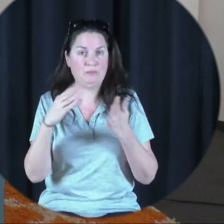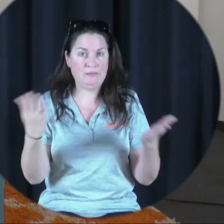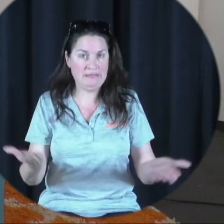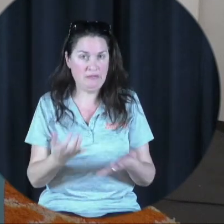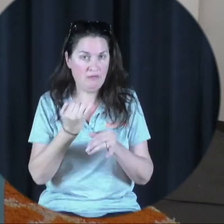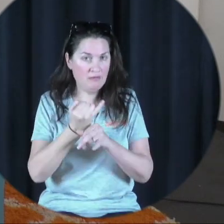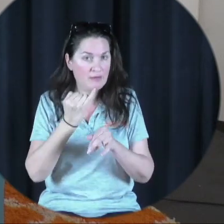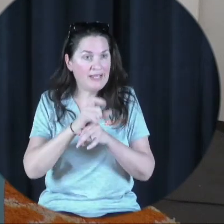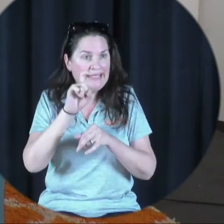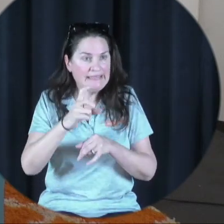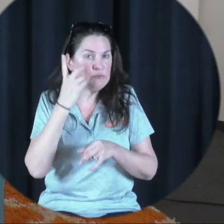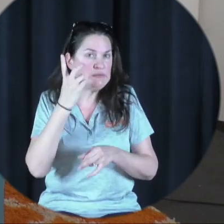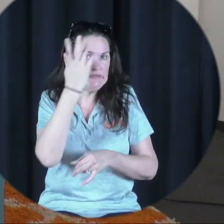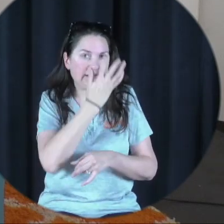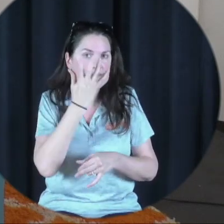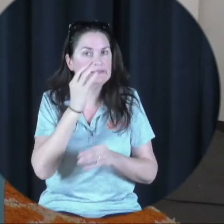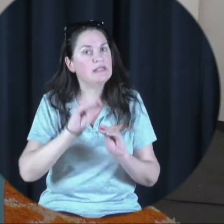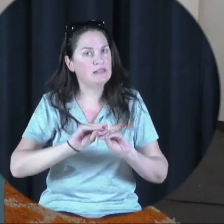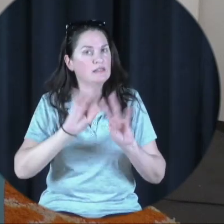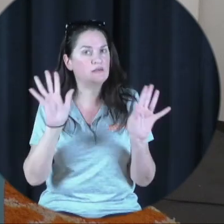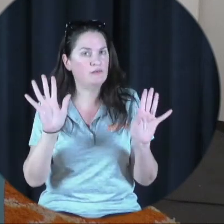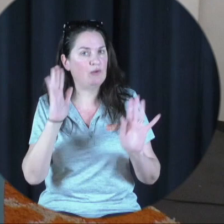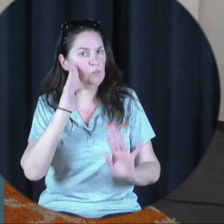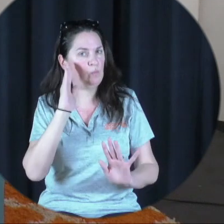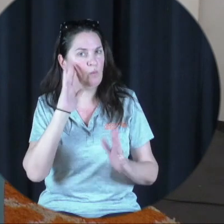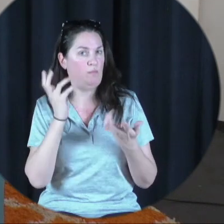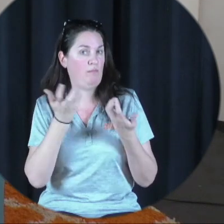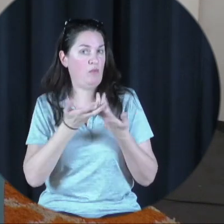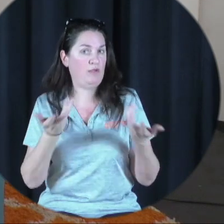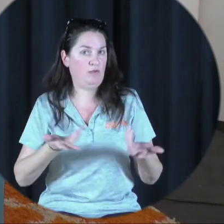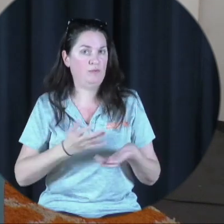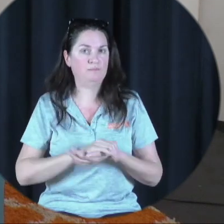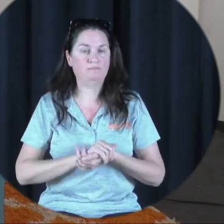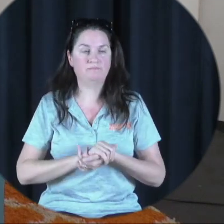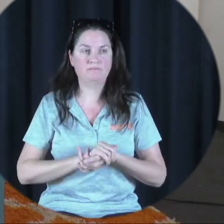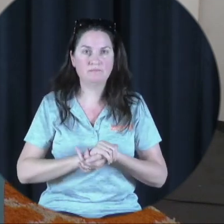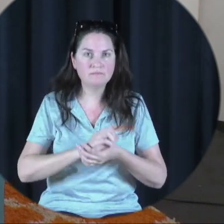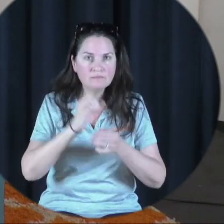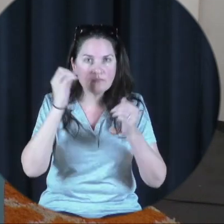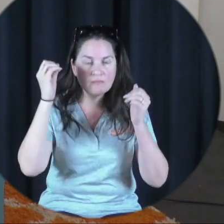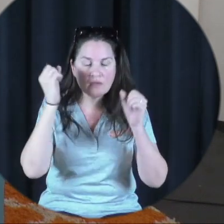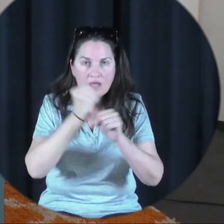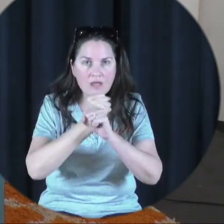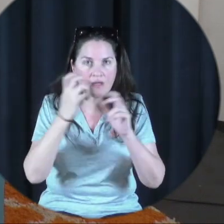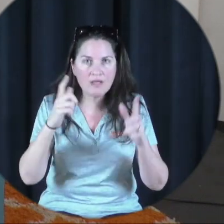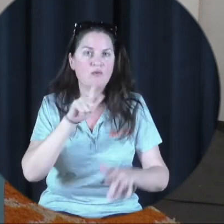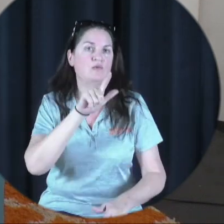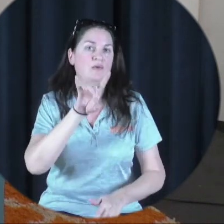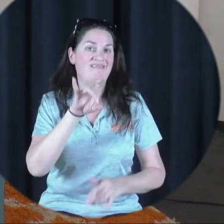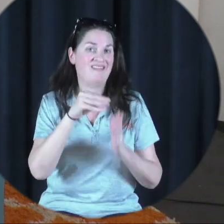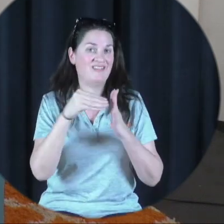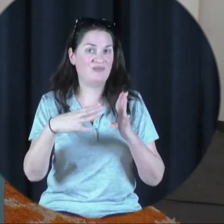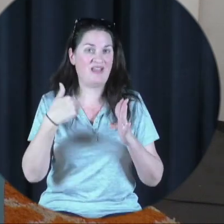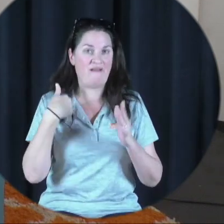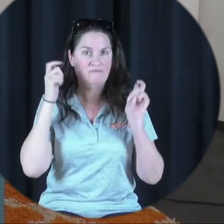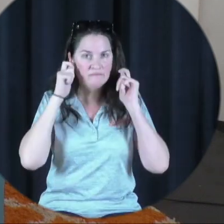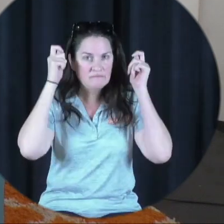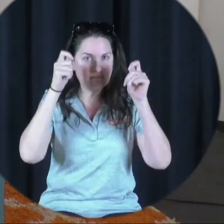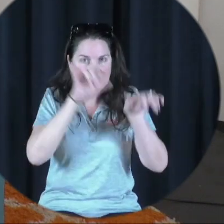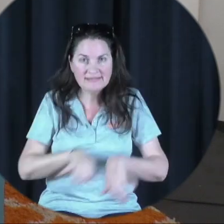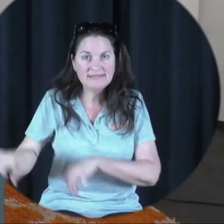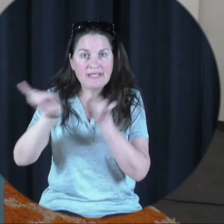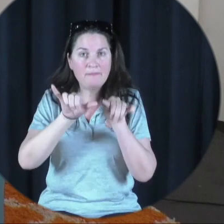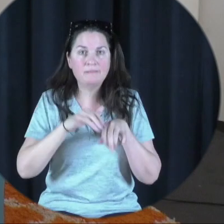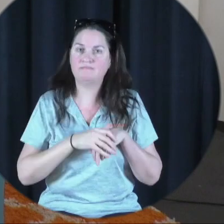we need to be able to see everyone clearly and know that they belong here. Can you imagine if 2,800 students had hoodies on at the same time?